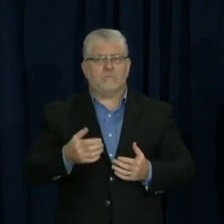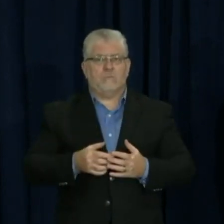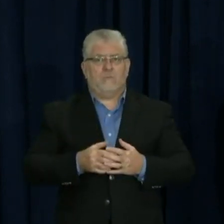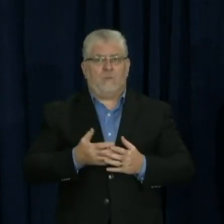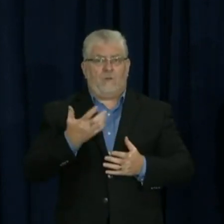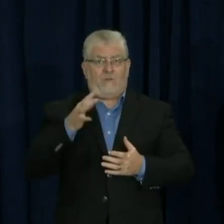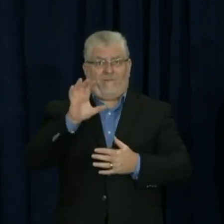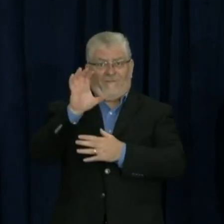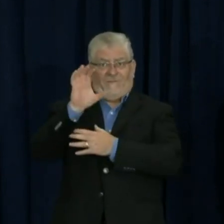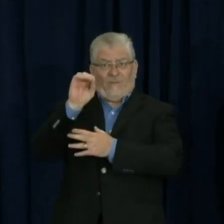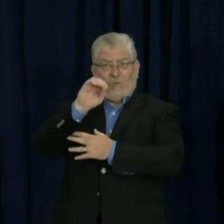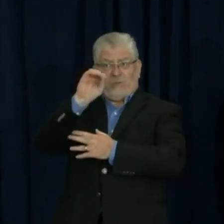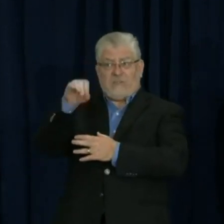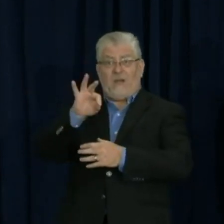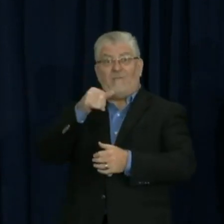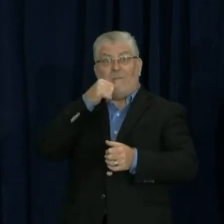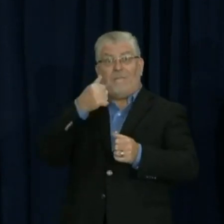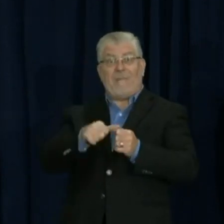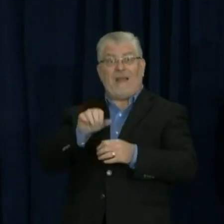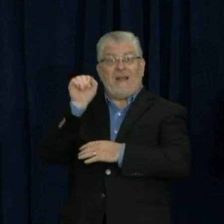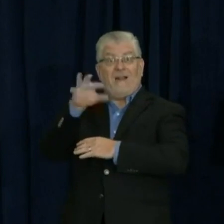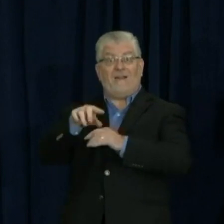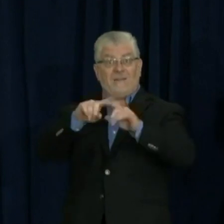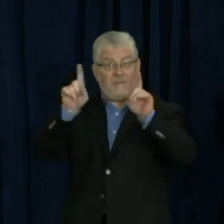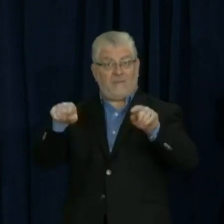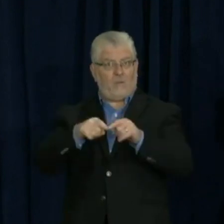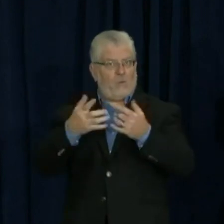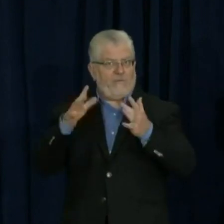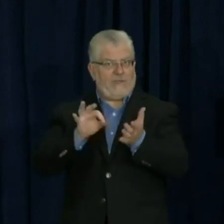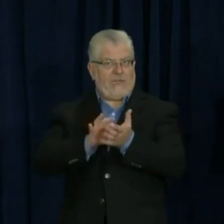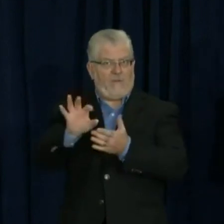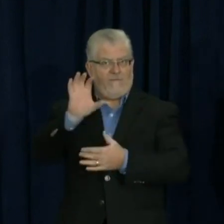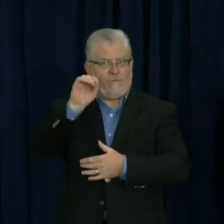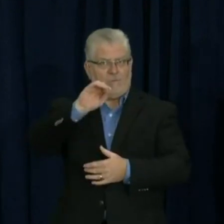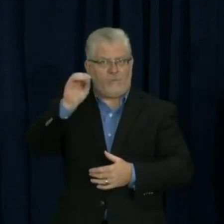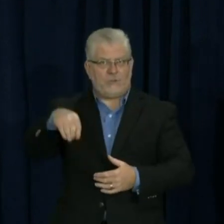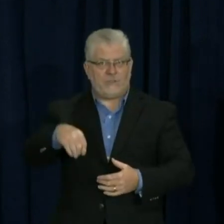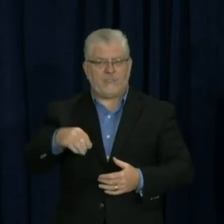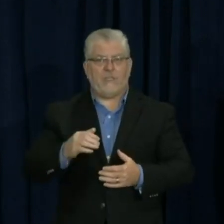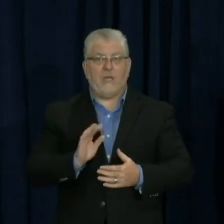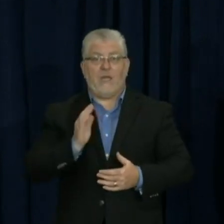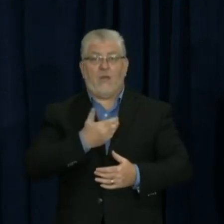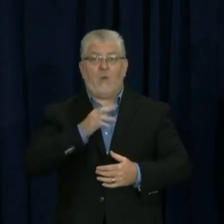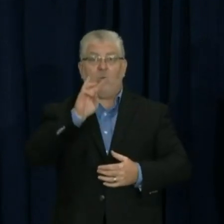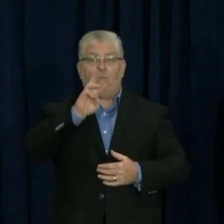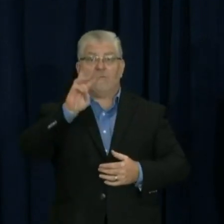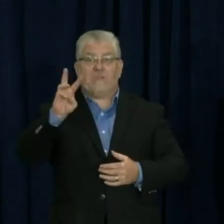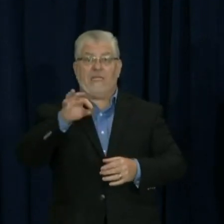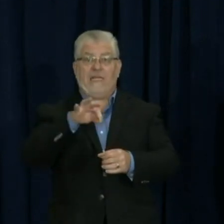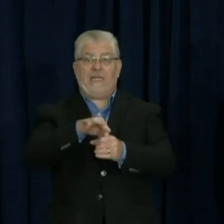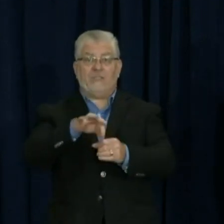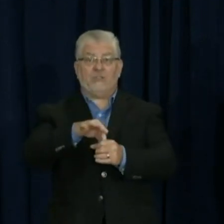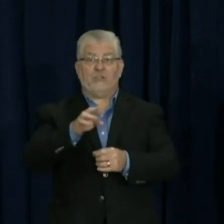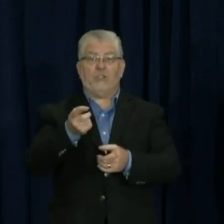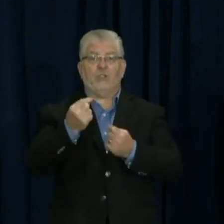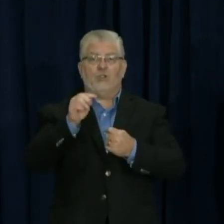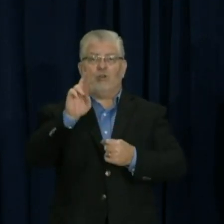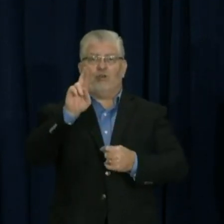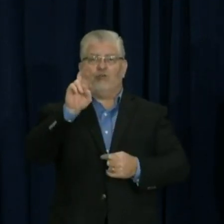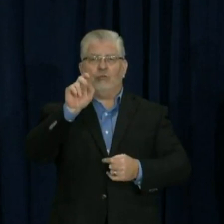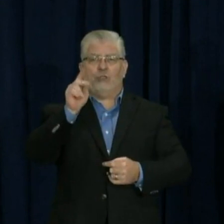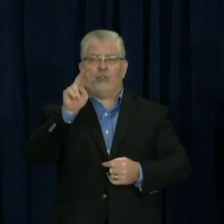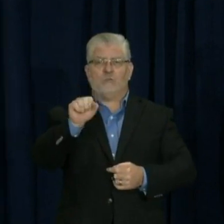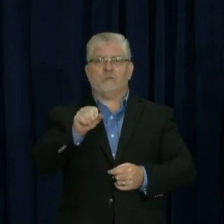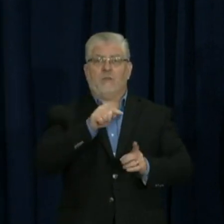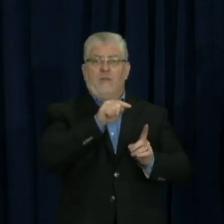As you know, you can go to our Election Night Returns website and the supplemental dashboard to get the